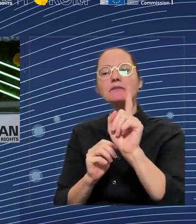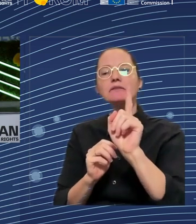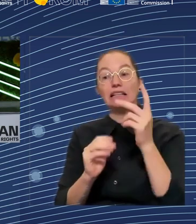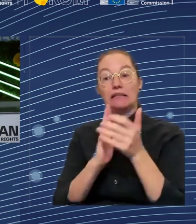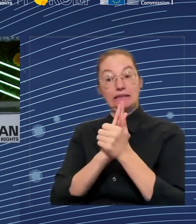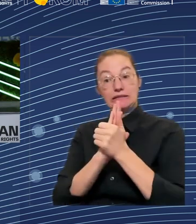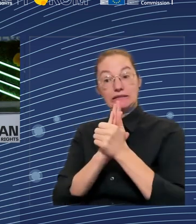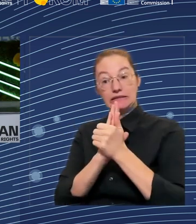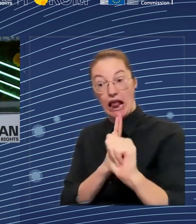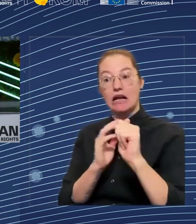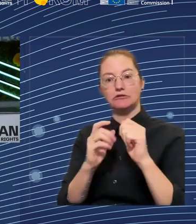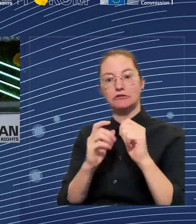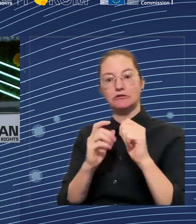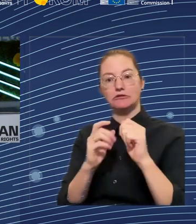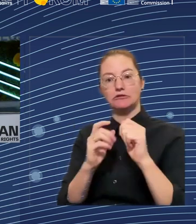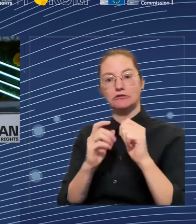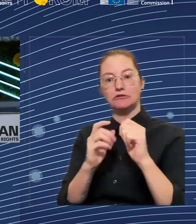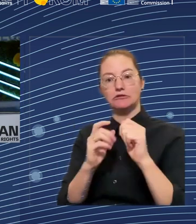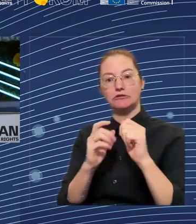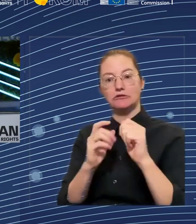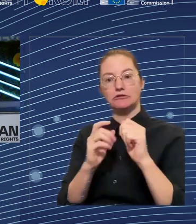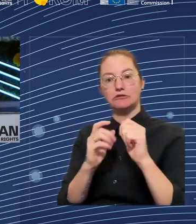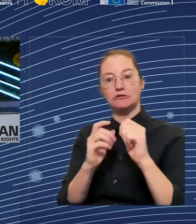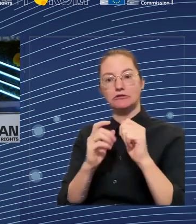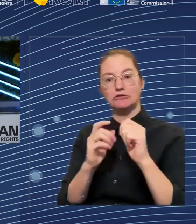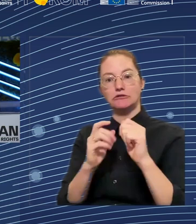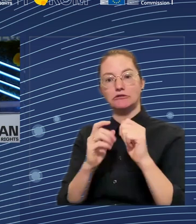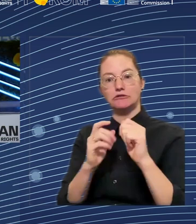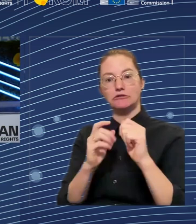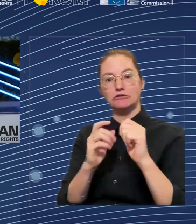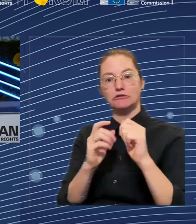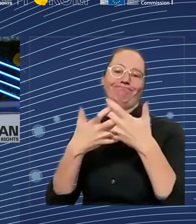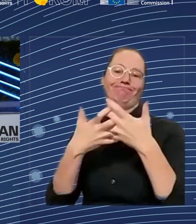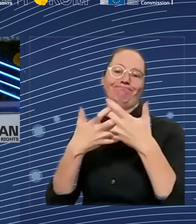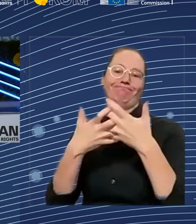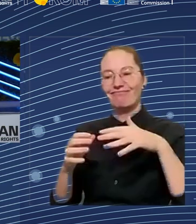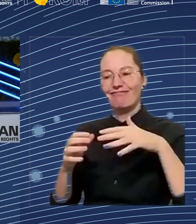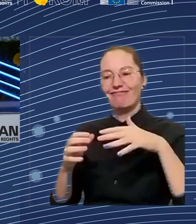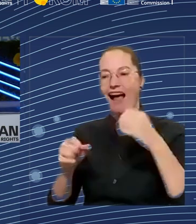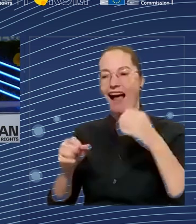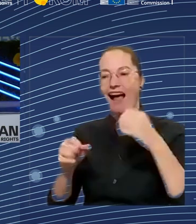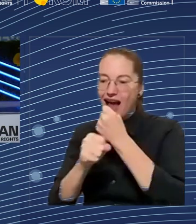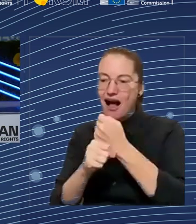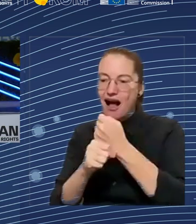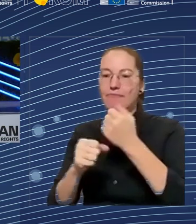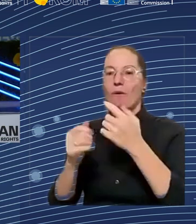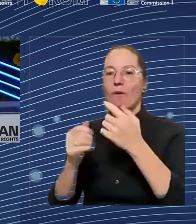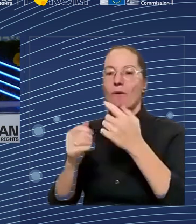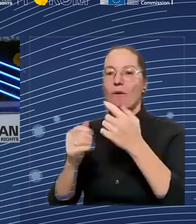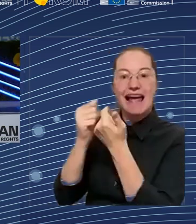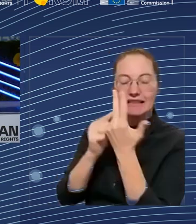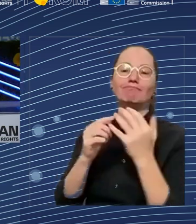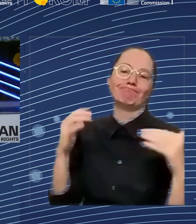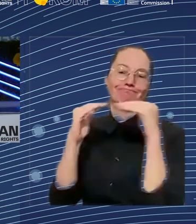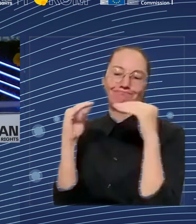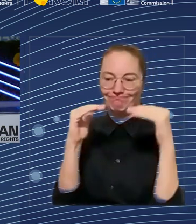women over 50 or participants with lower skills levels. I think more generally, we are looking more and more at